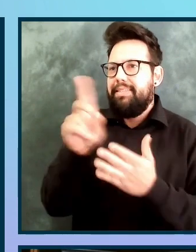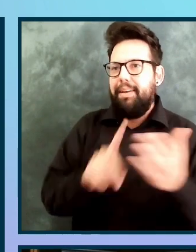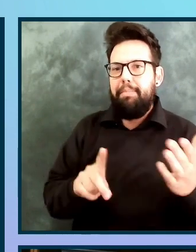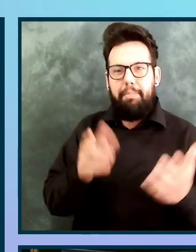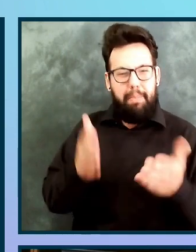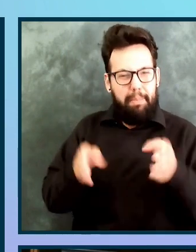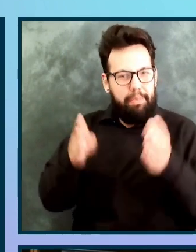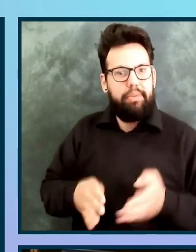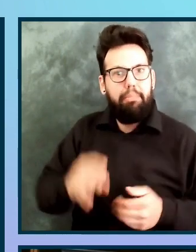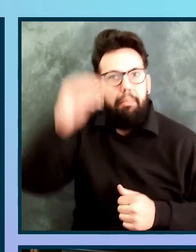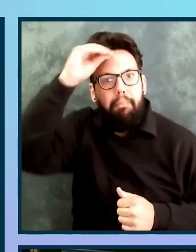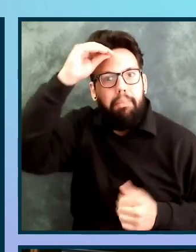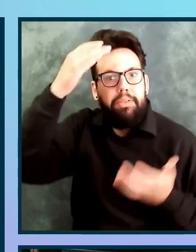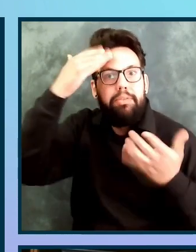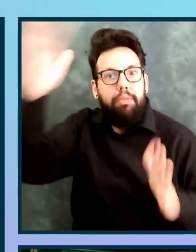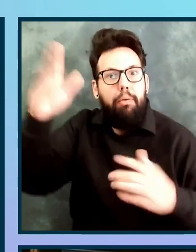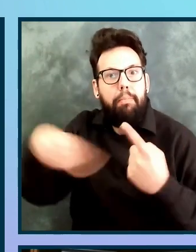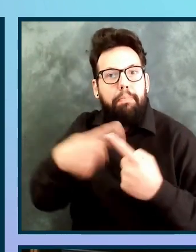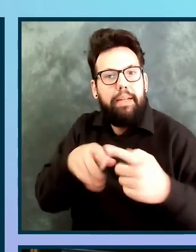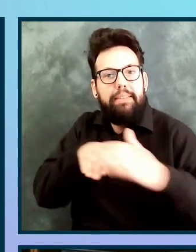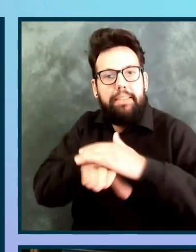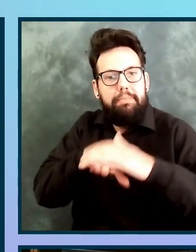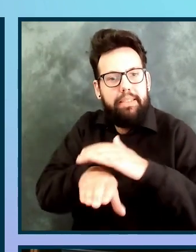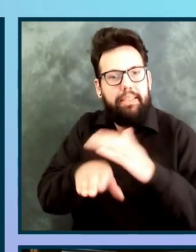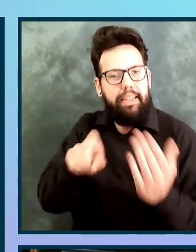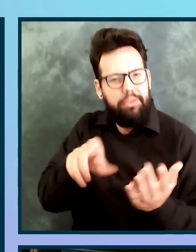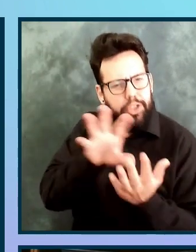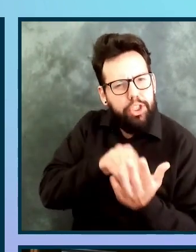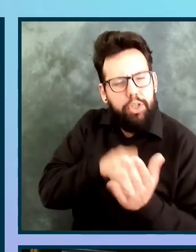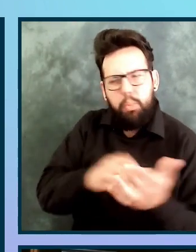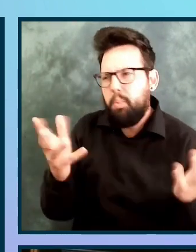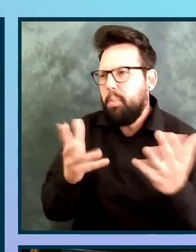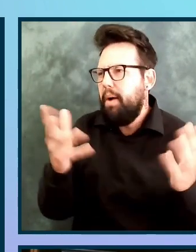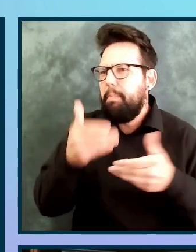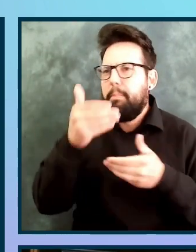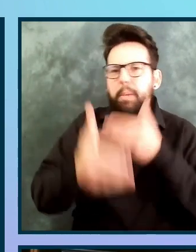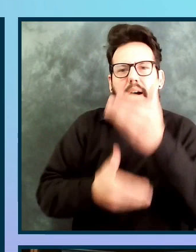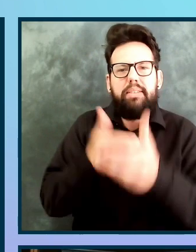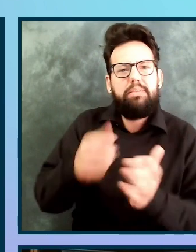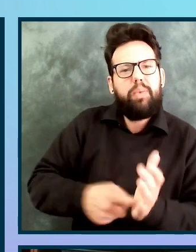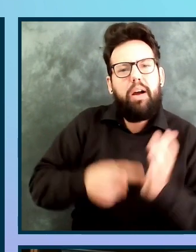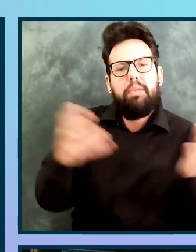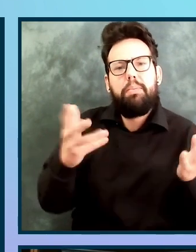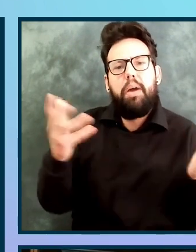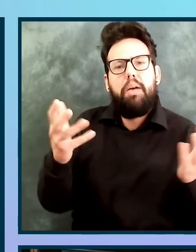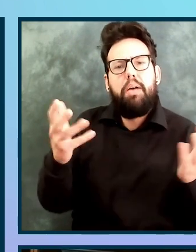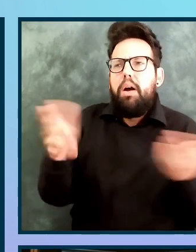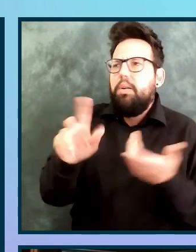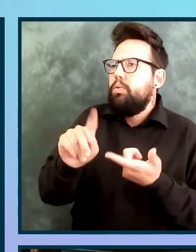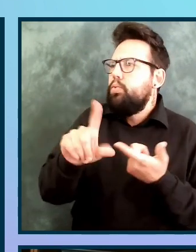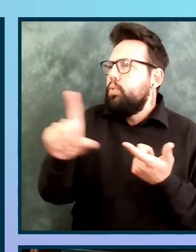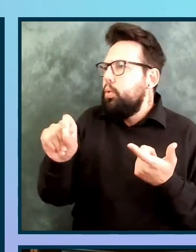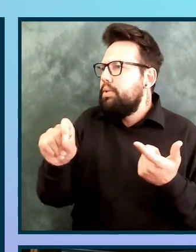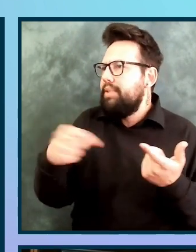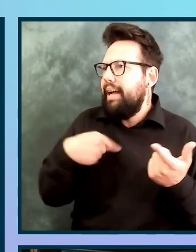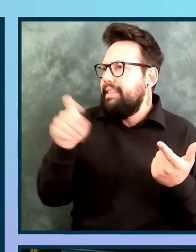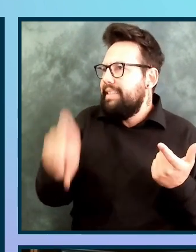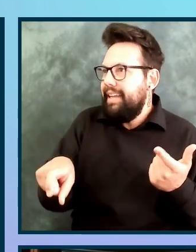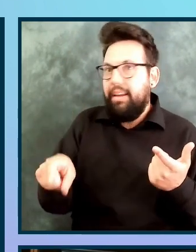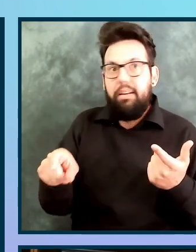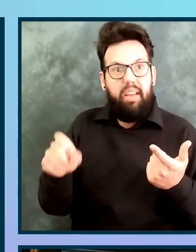do I learn what I need to know? What are the processes I need to follow internally? And will I be expected to teach others panic?